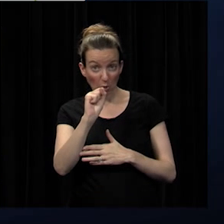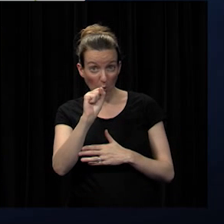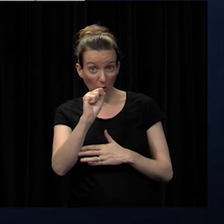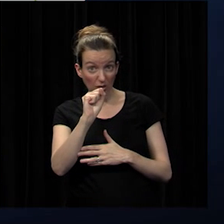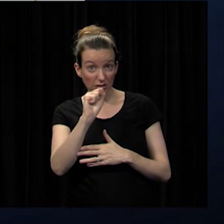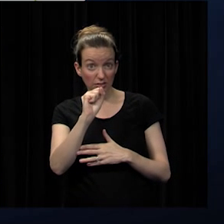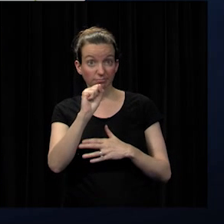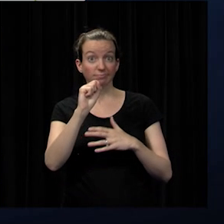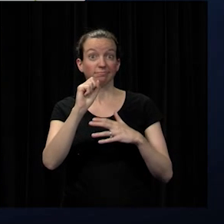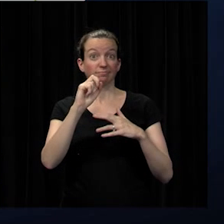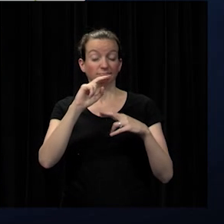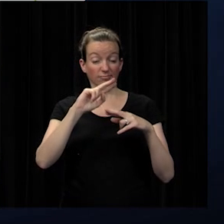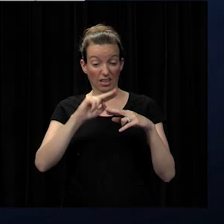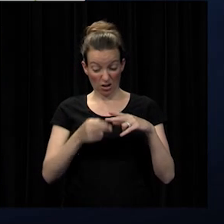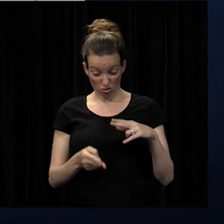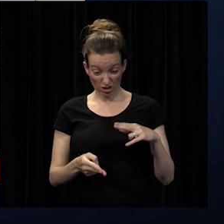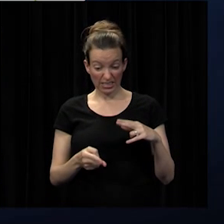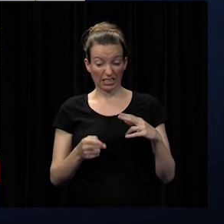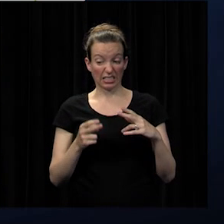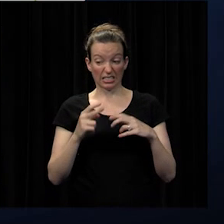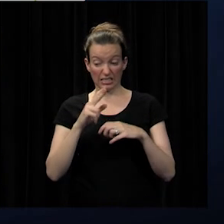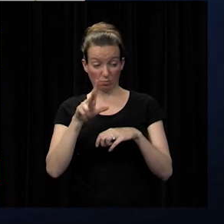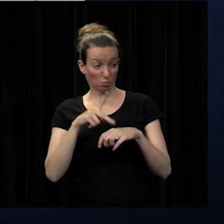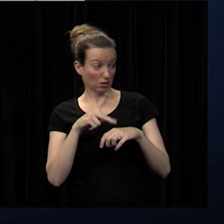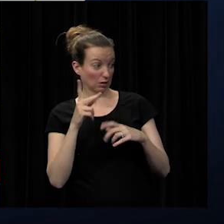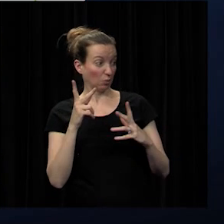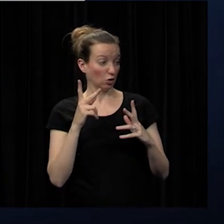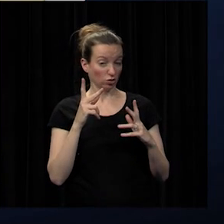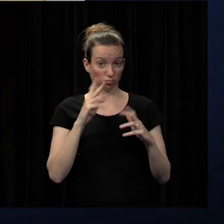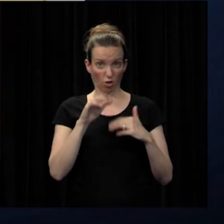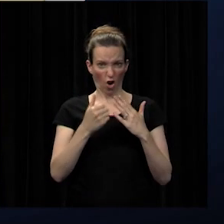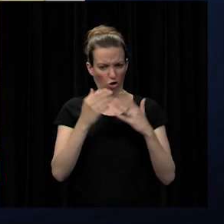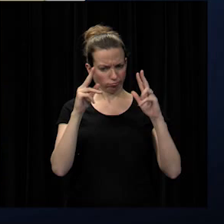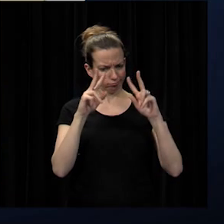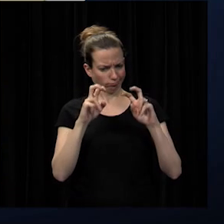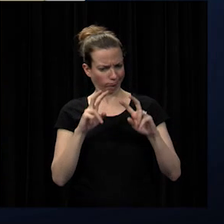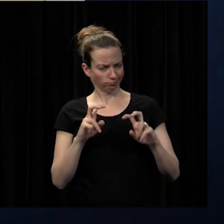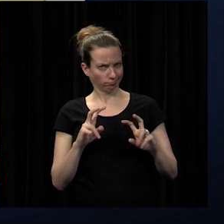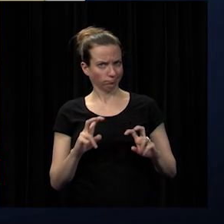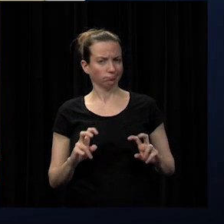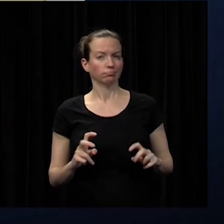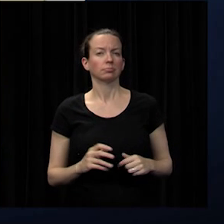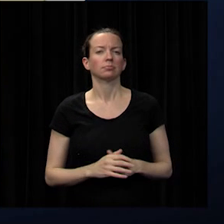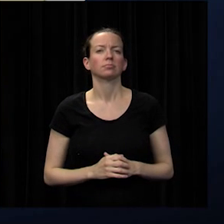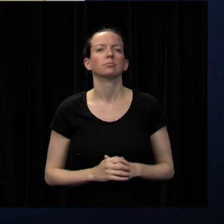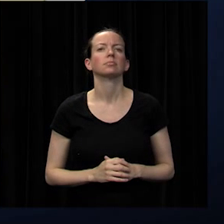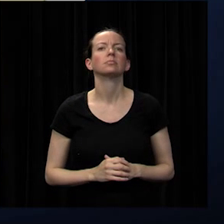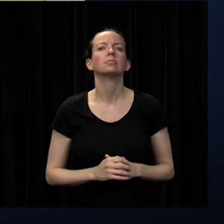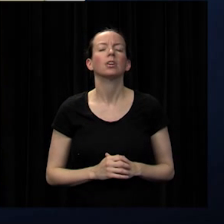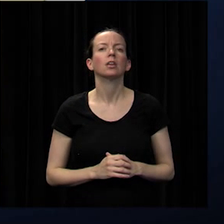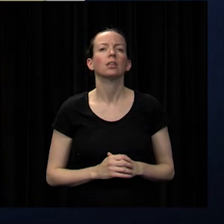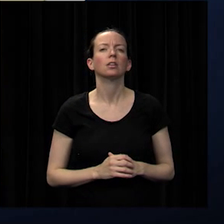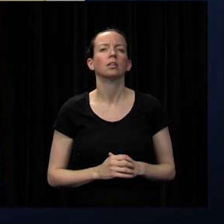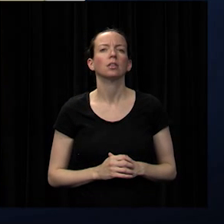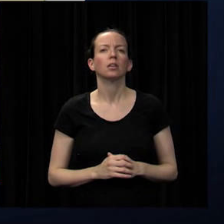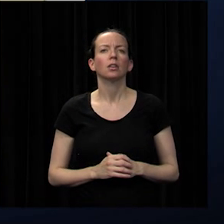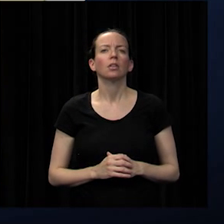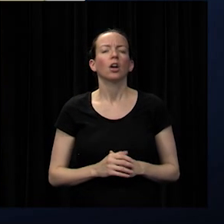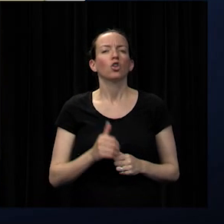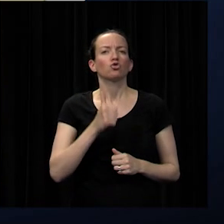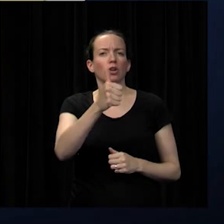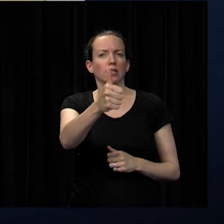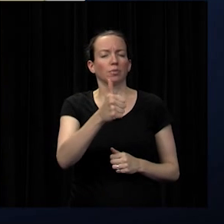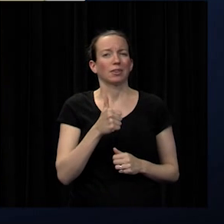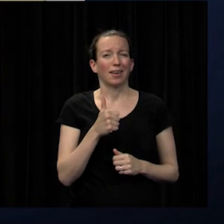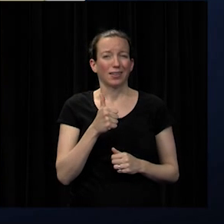looking at uh with our principals as well in that particular area transportation i thought i'd put this up here because not